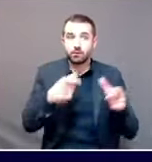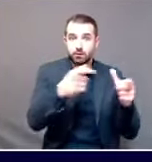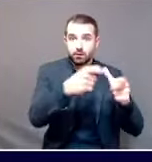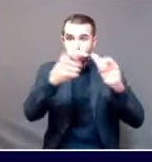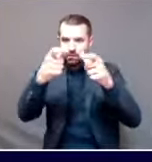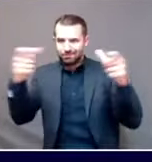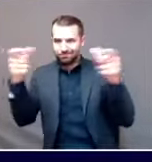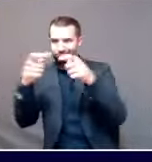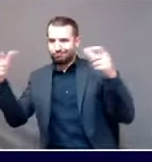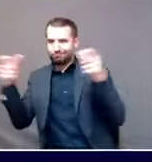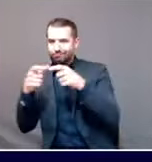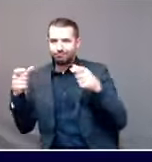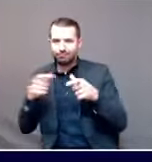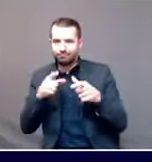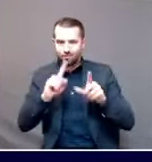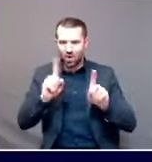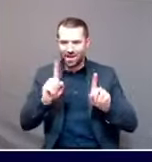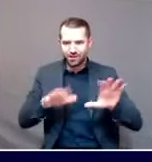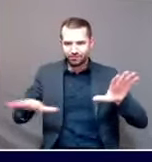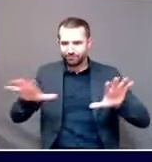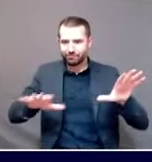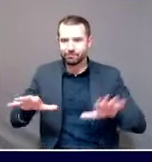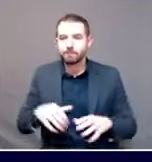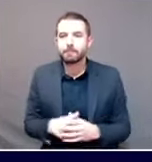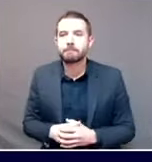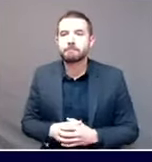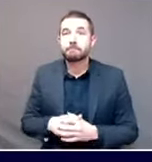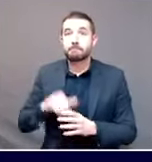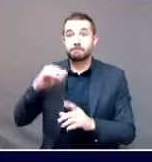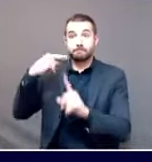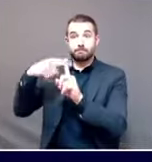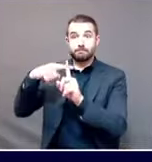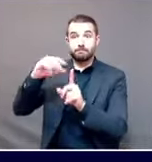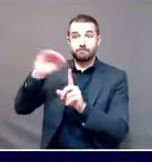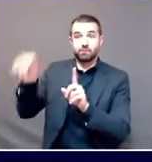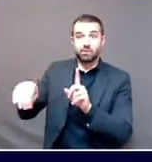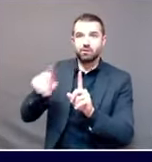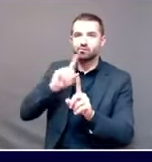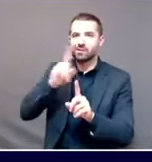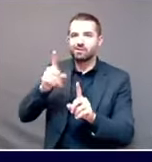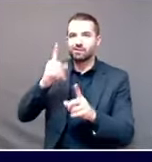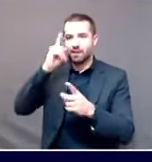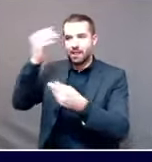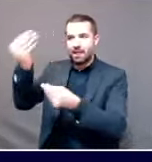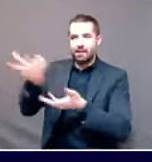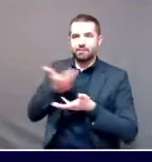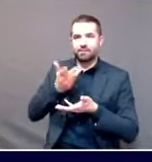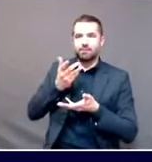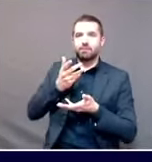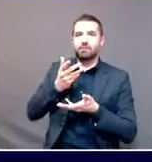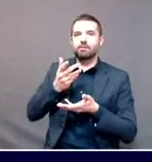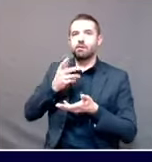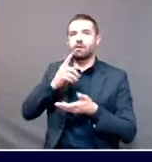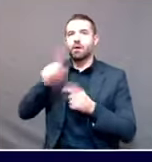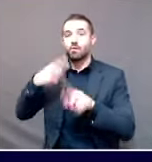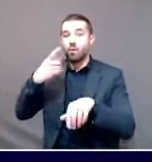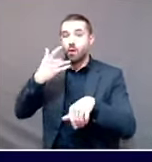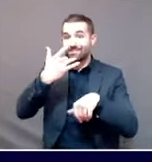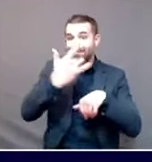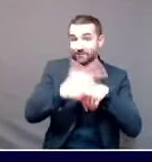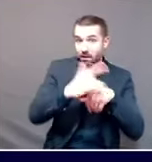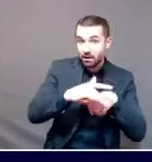remain at a high level. And so the positivity rate now tells us something different, less about testing availability and more about